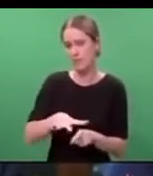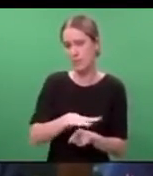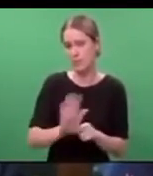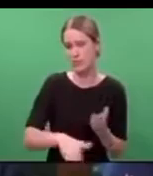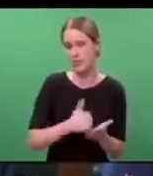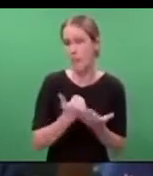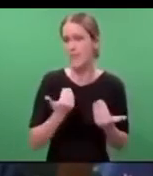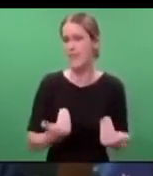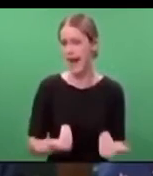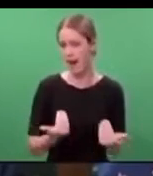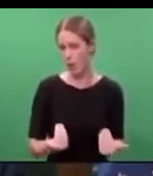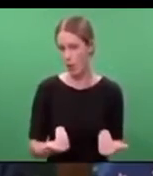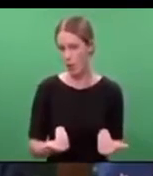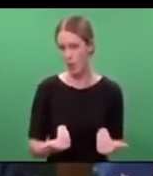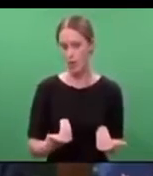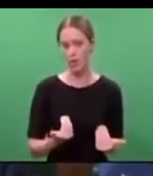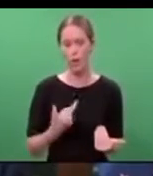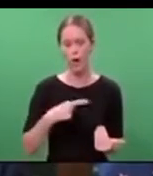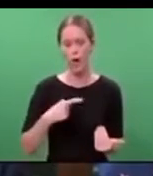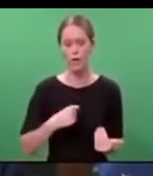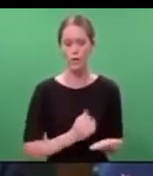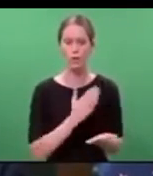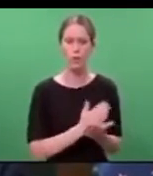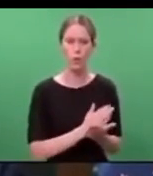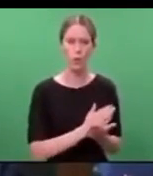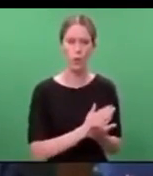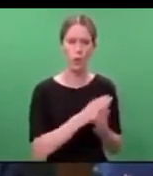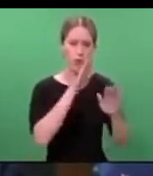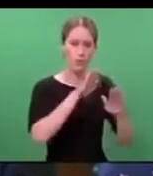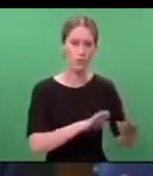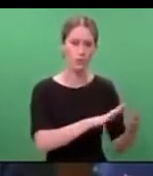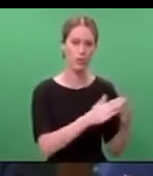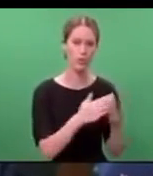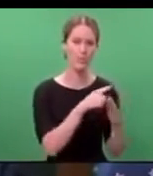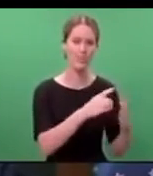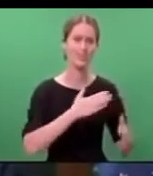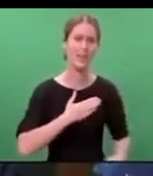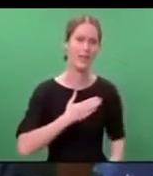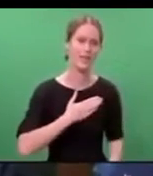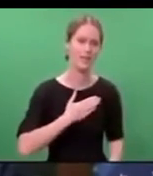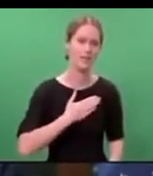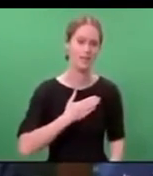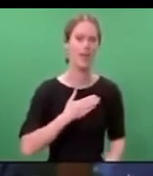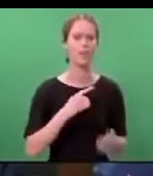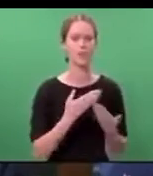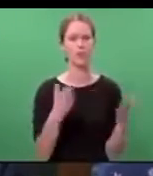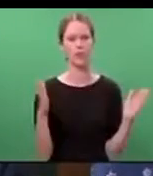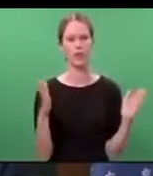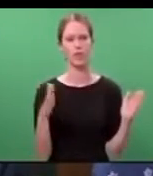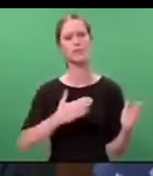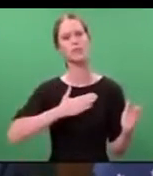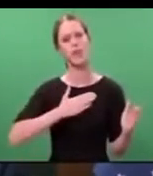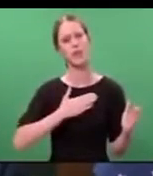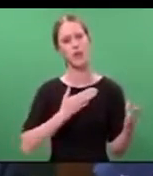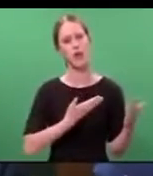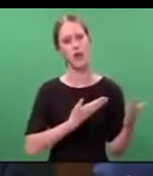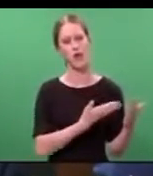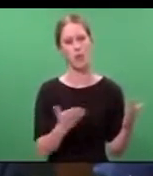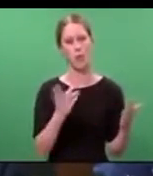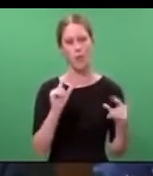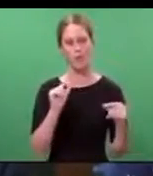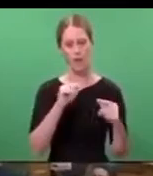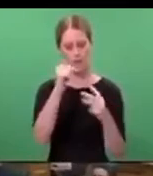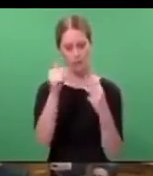especially to ensure the safety of our Muslim community, and more broadly, the safety of everyone.